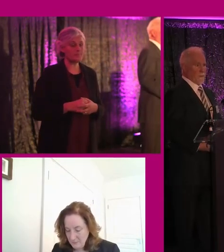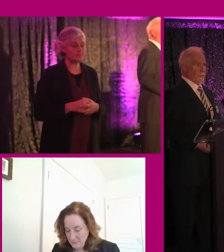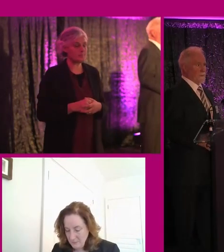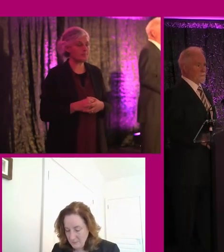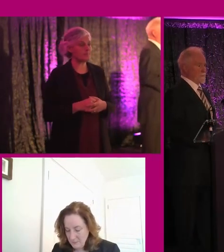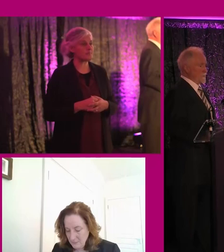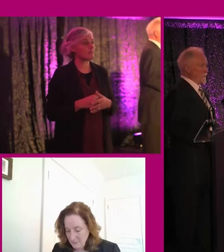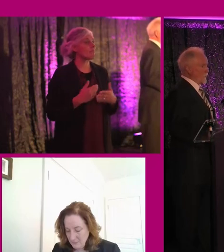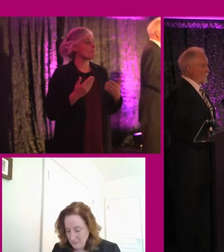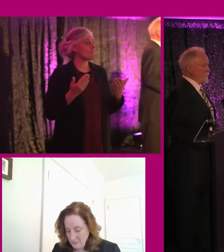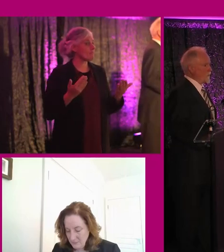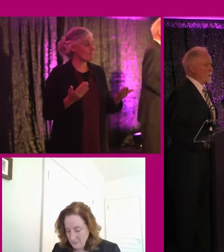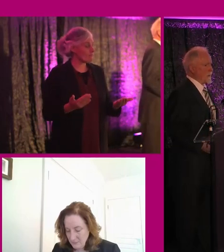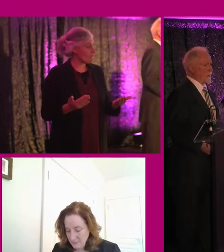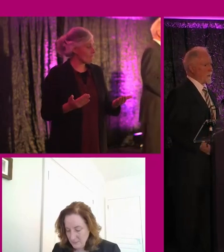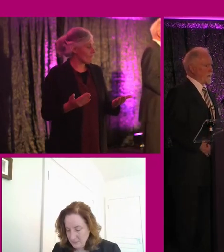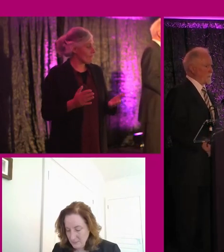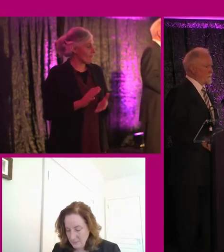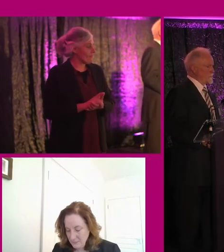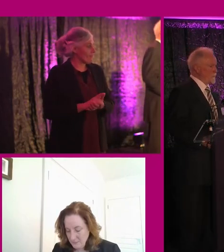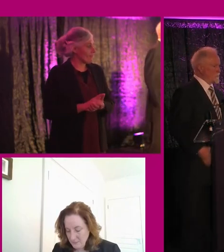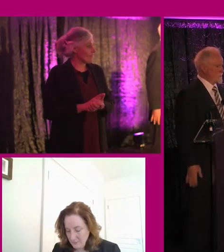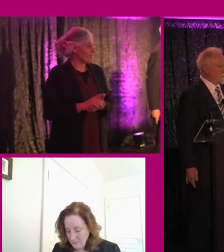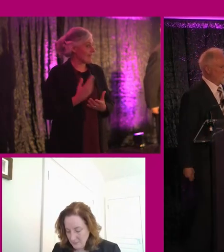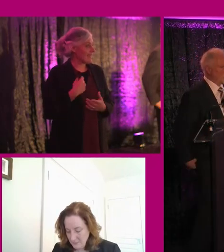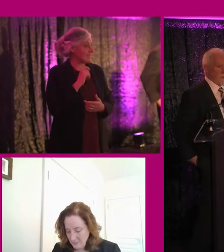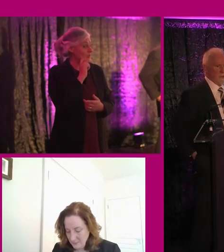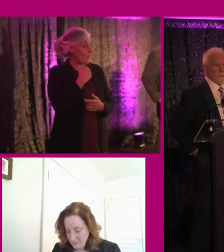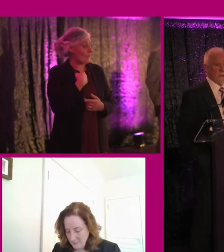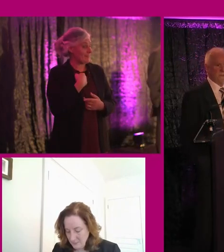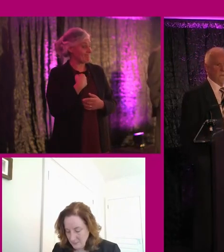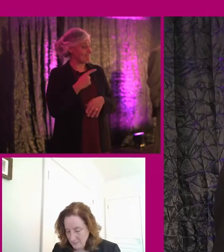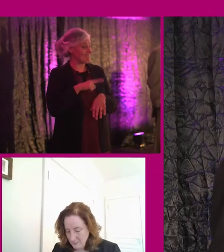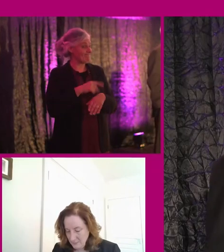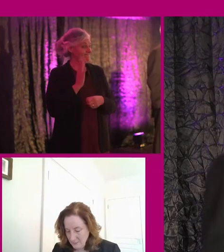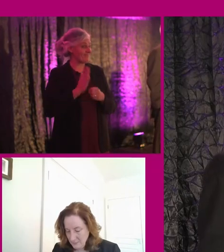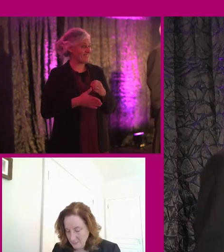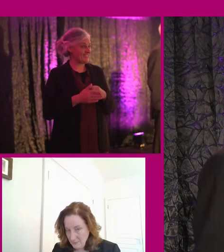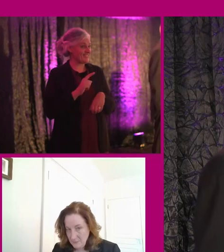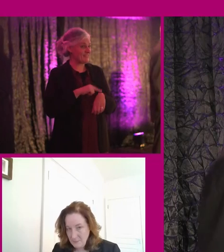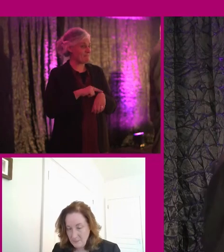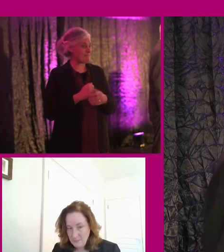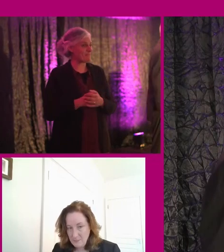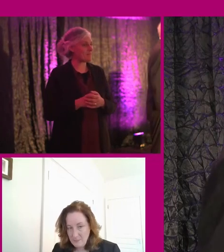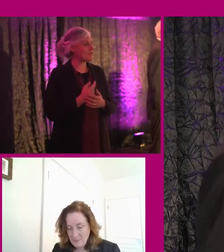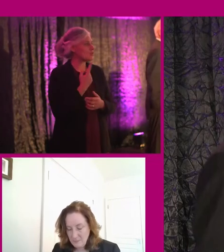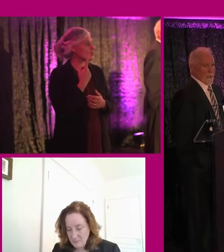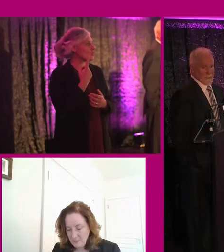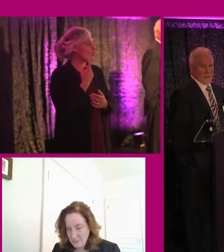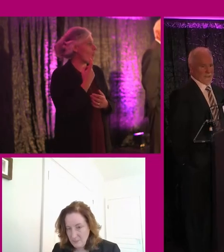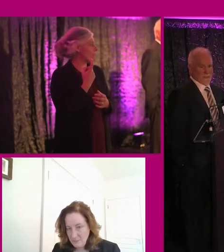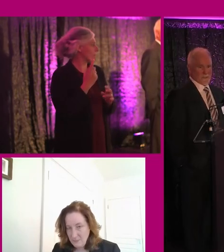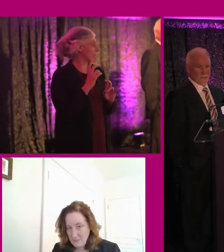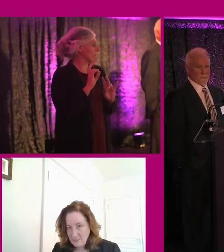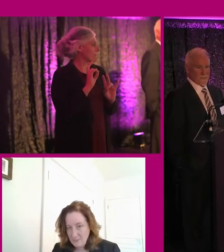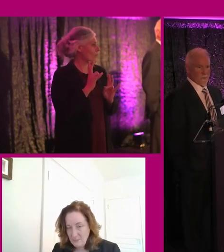On that note, I've been told time is up. Could I just add one small